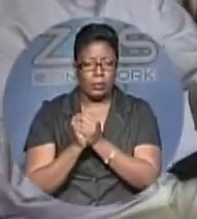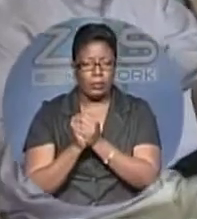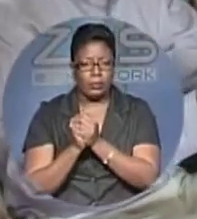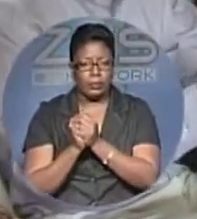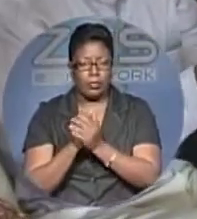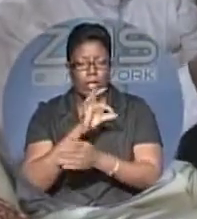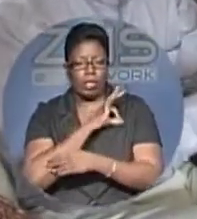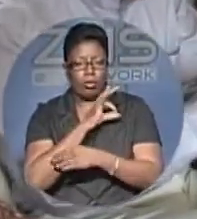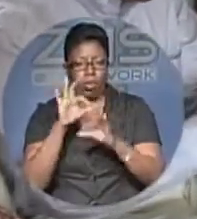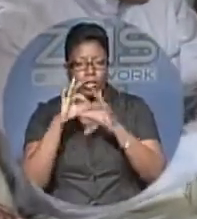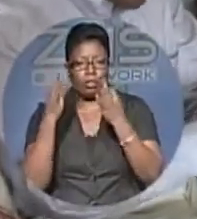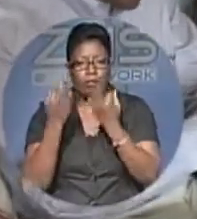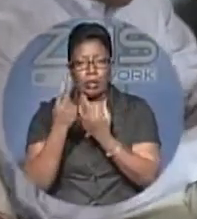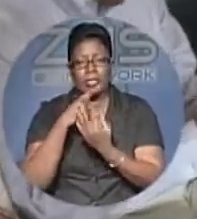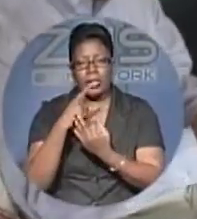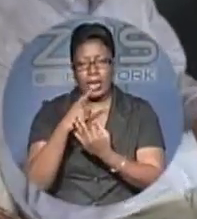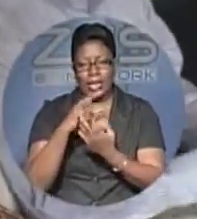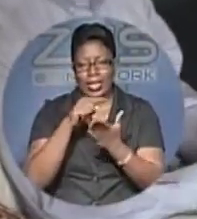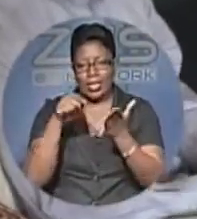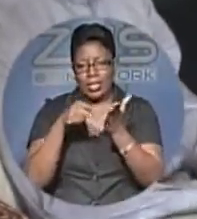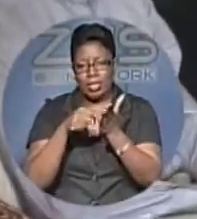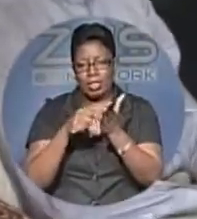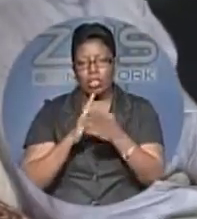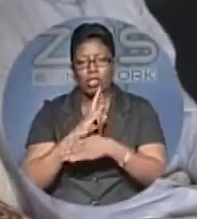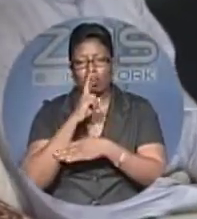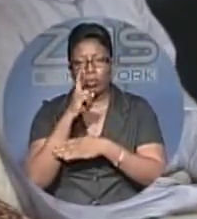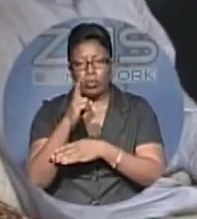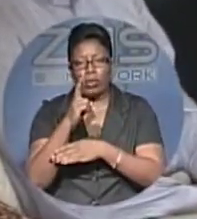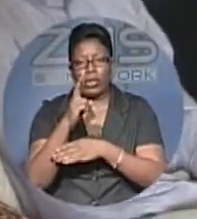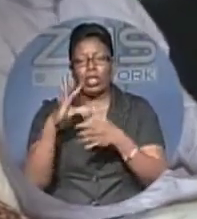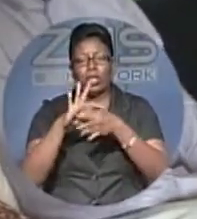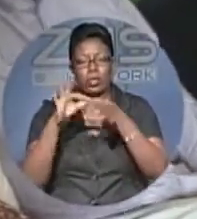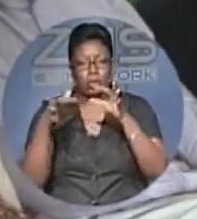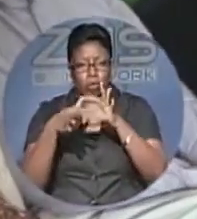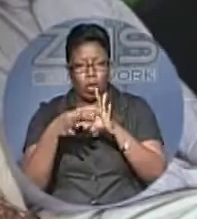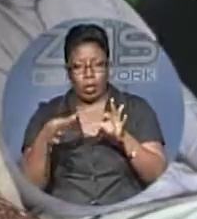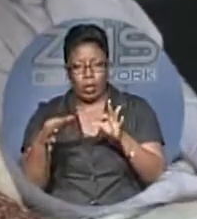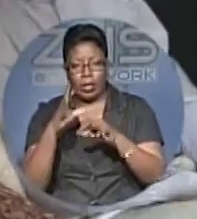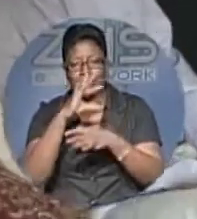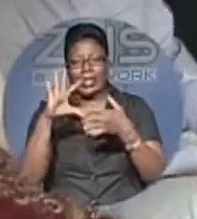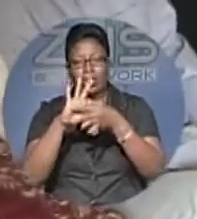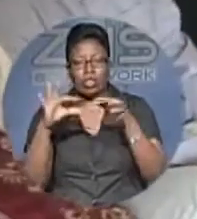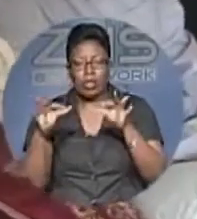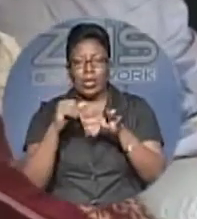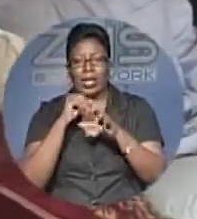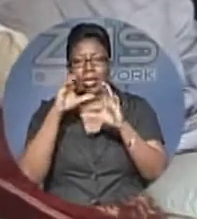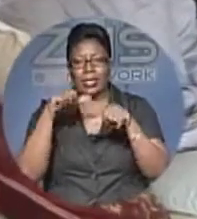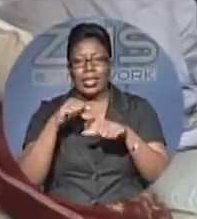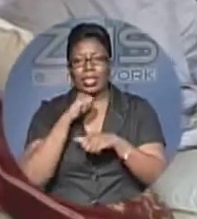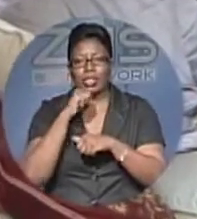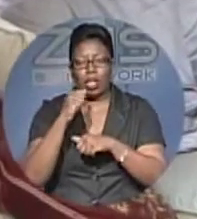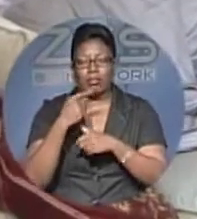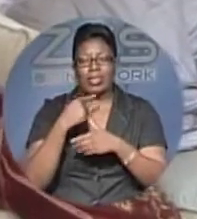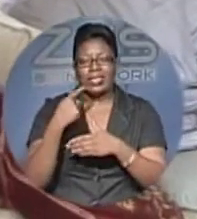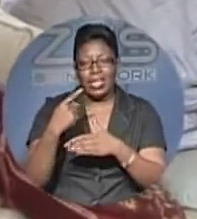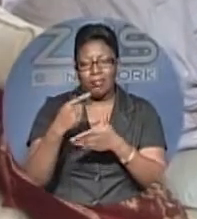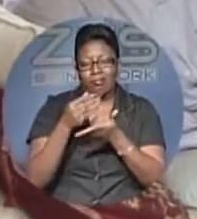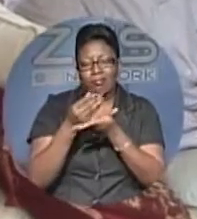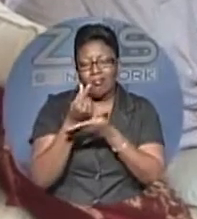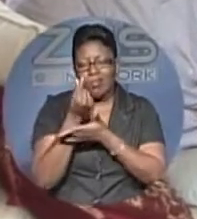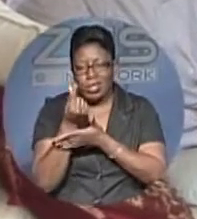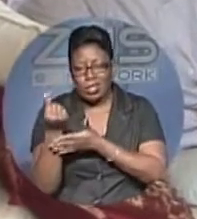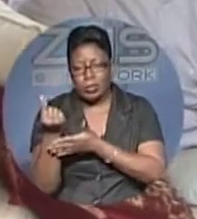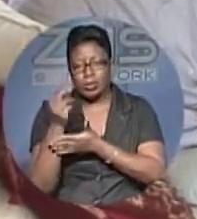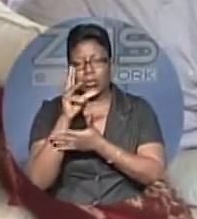The Fox family say this is the real story of Majority Rule Day, and the story cannot be told partially. 45 years later, the first